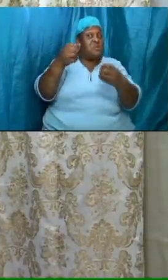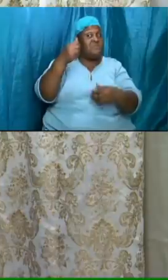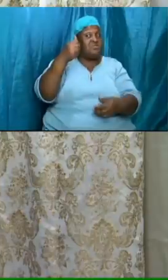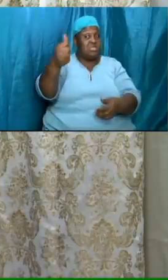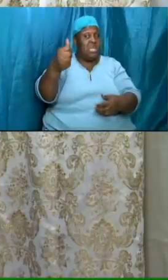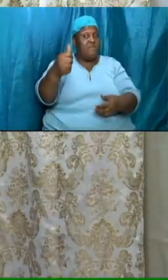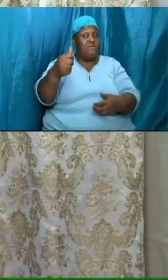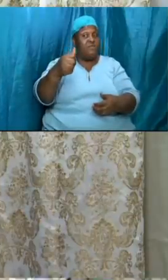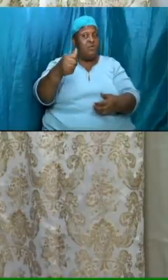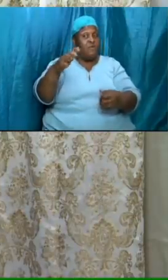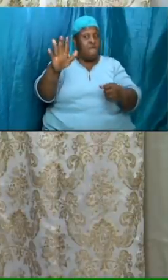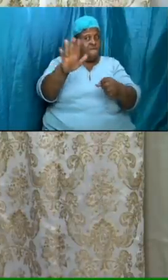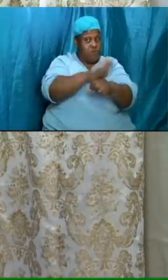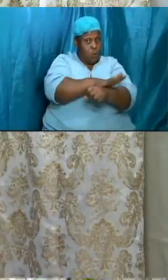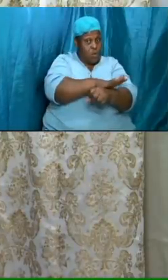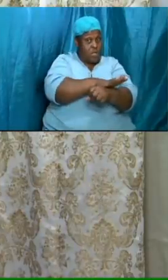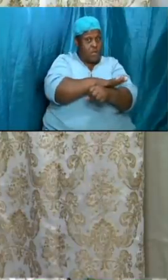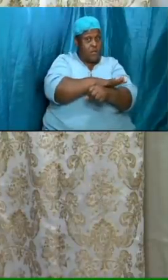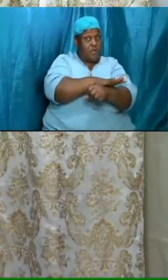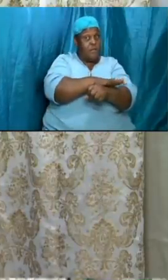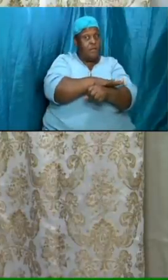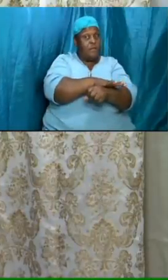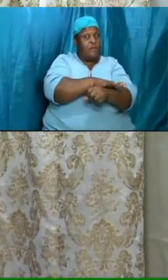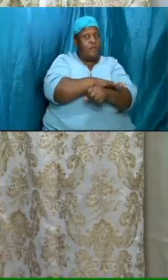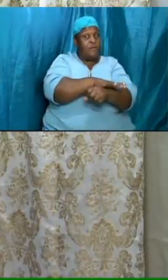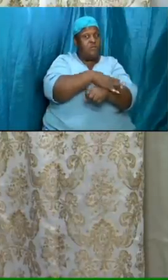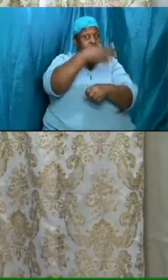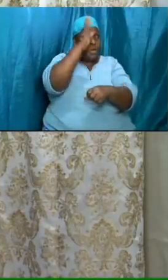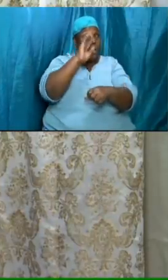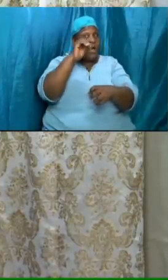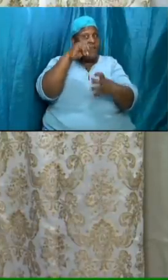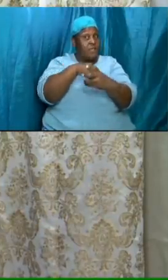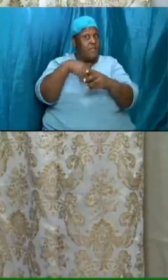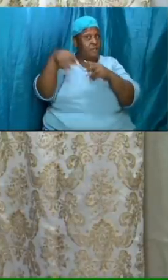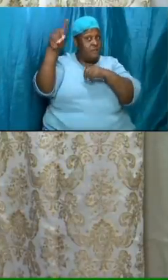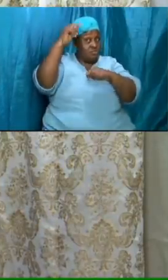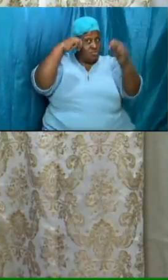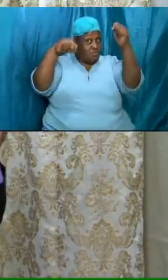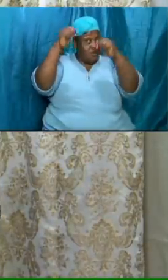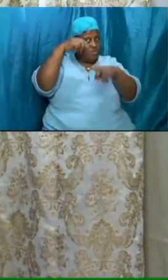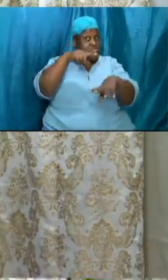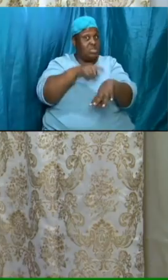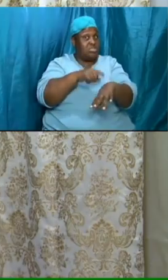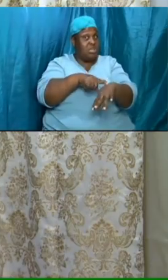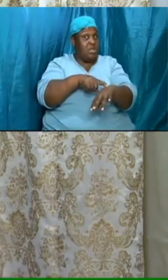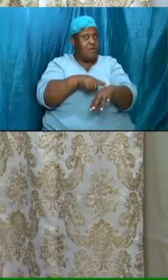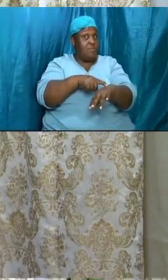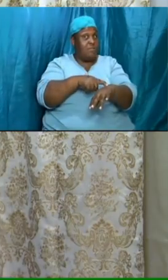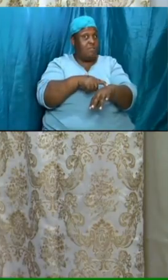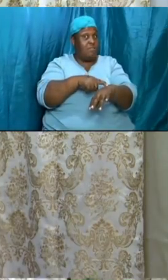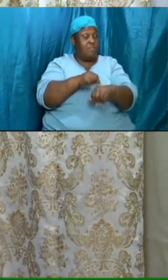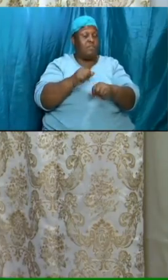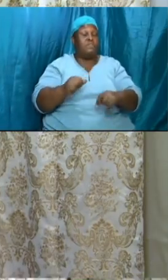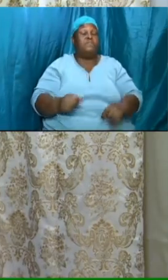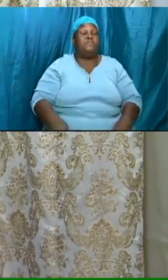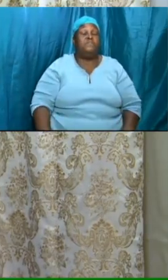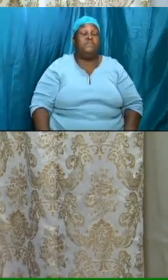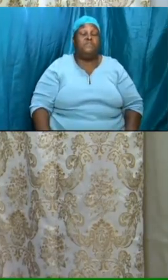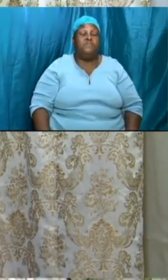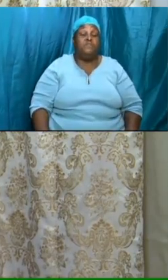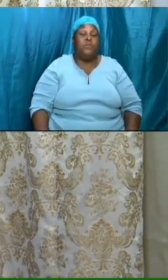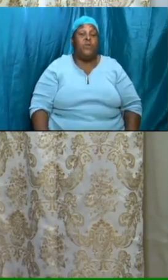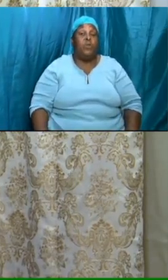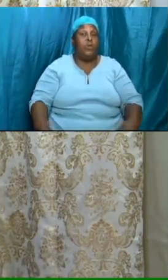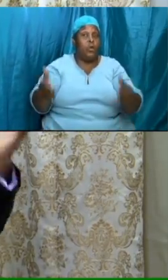fully to it in the tribulation period and we will become tribulation stains so we're going to come back to prophecy and end time